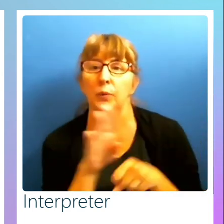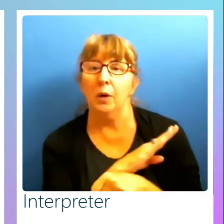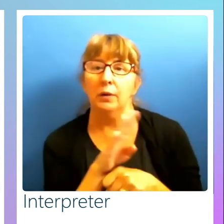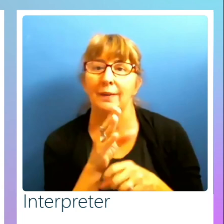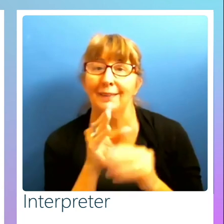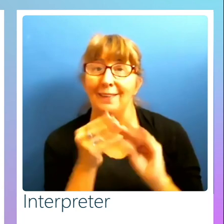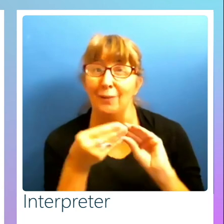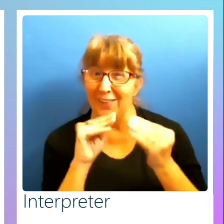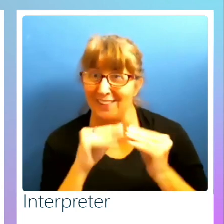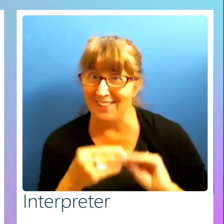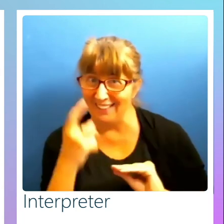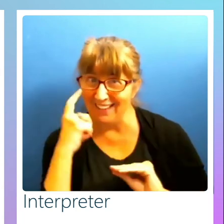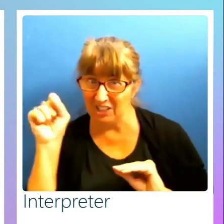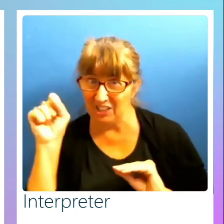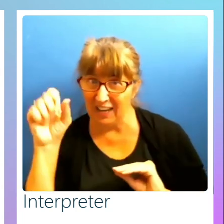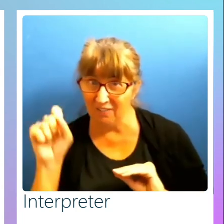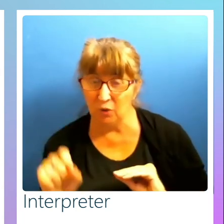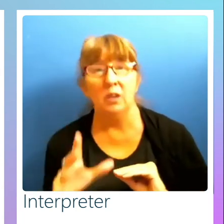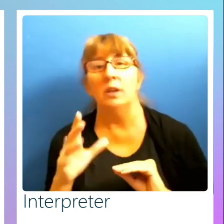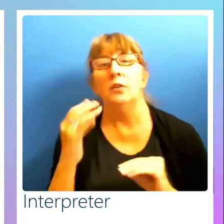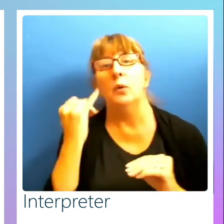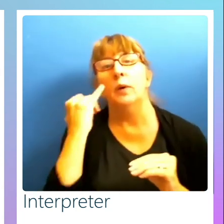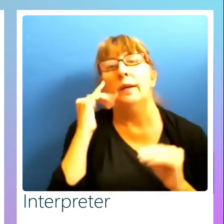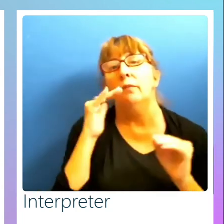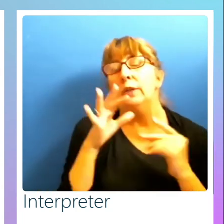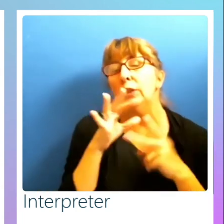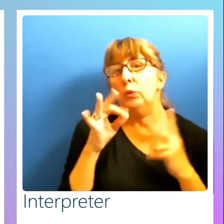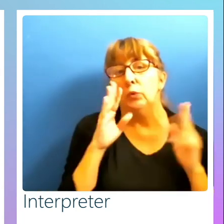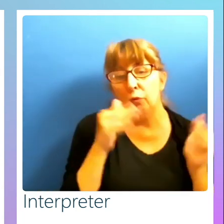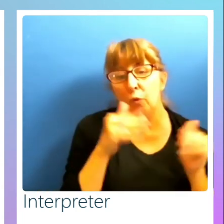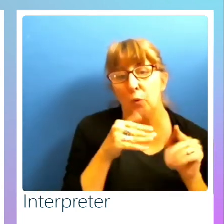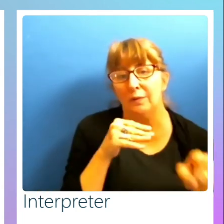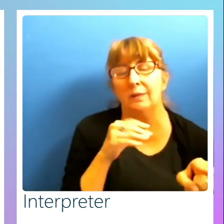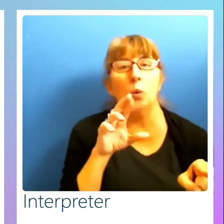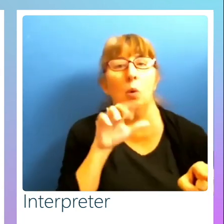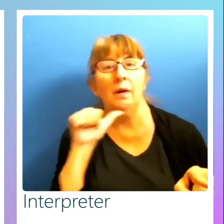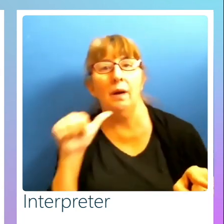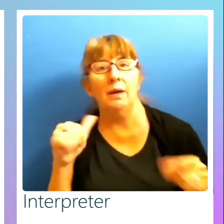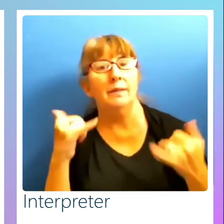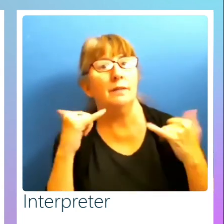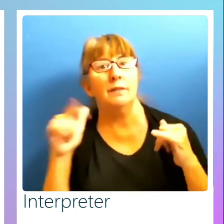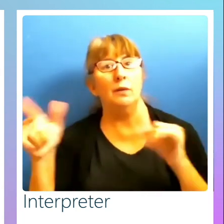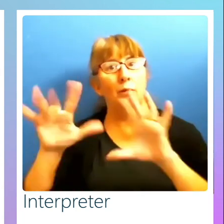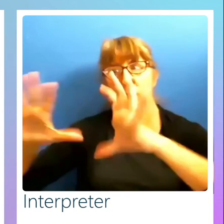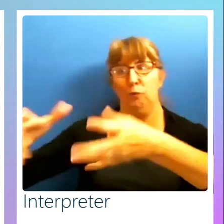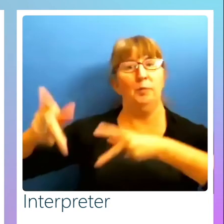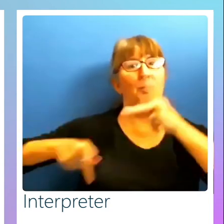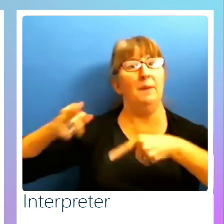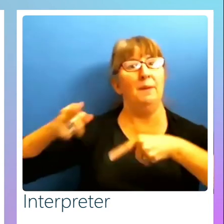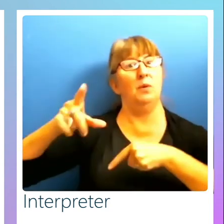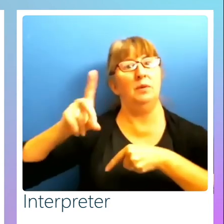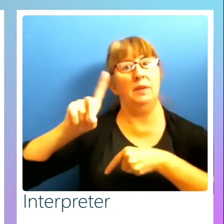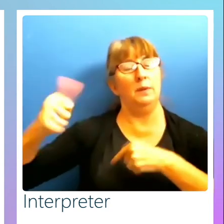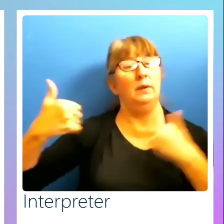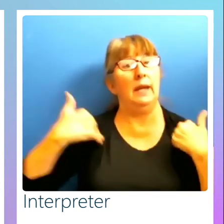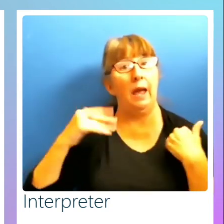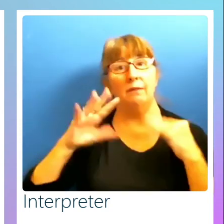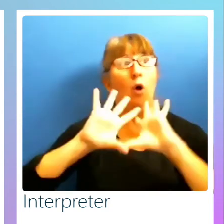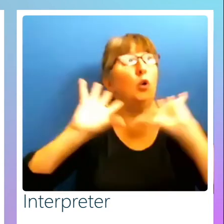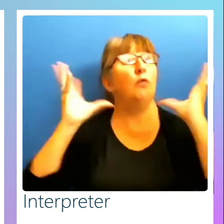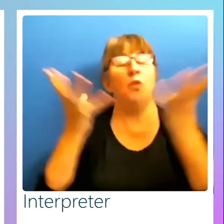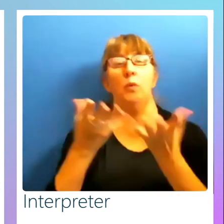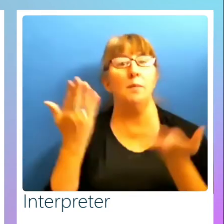gave you. So whether we choose to focus on it or not, there is still this community of people with disabilities in the world that may be a billion people.